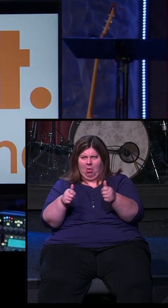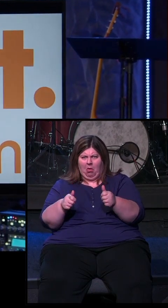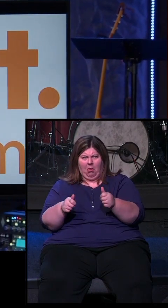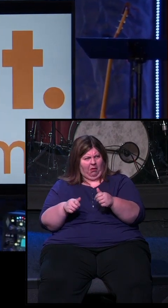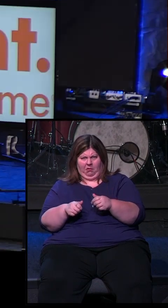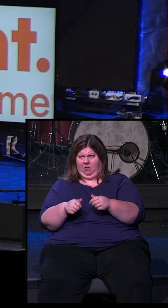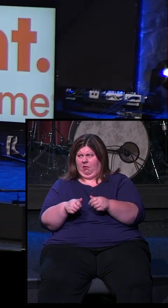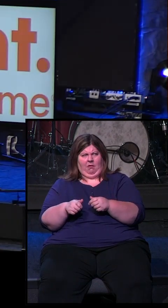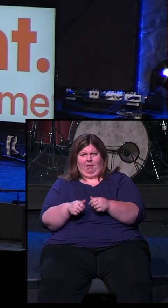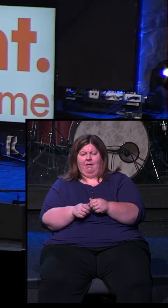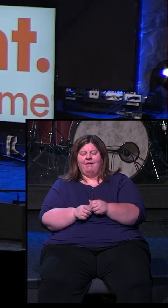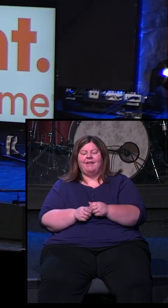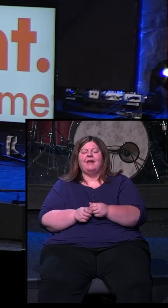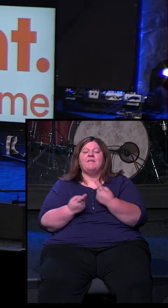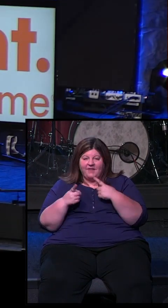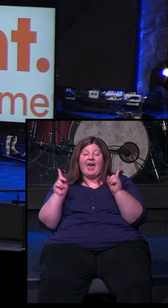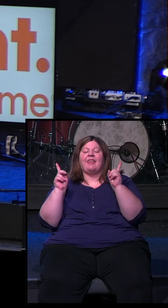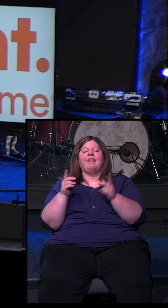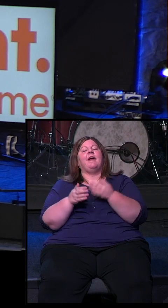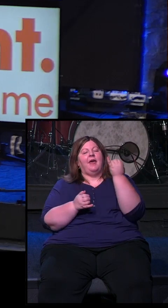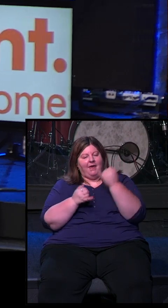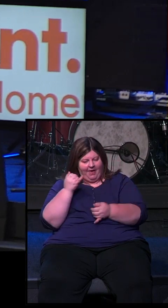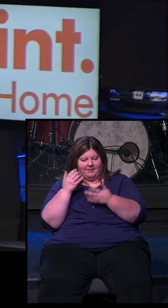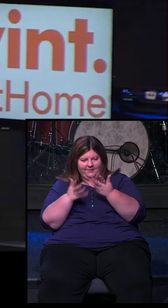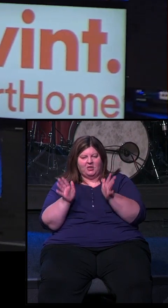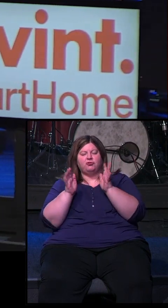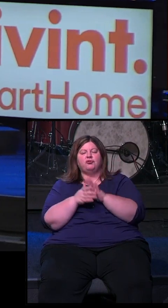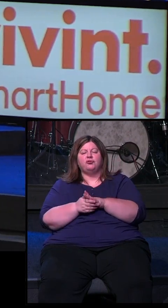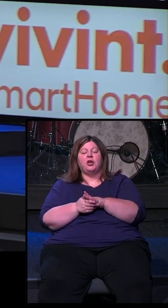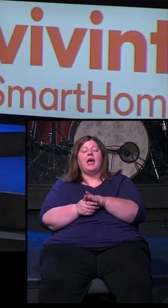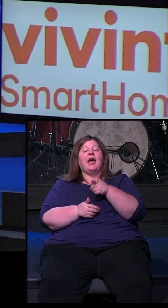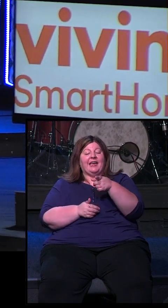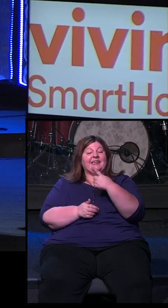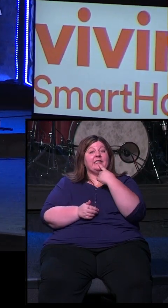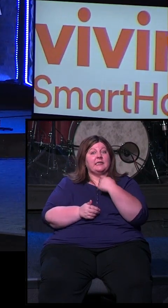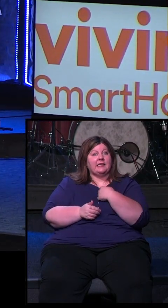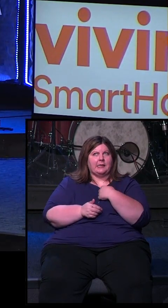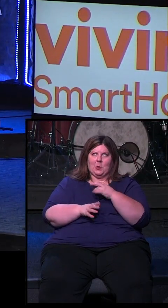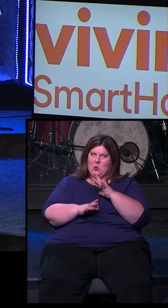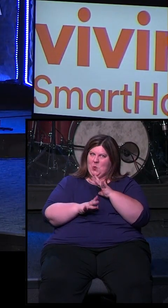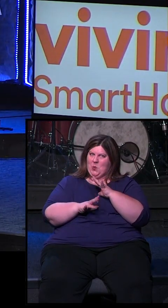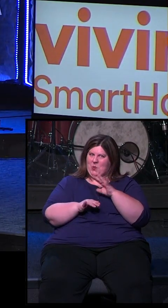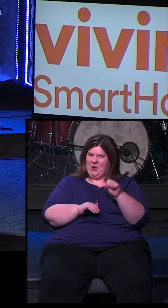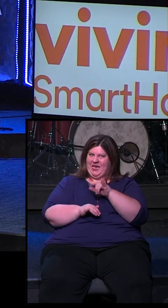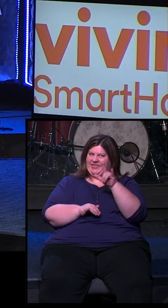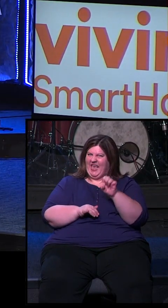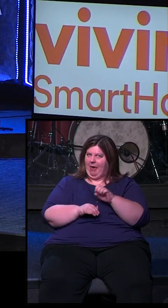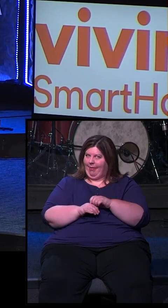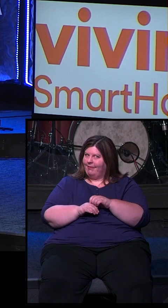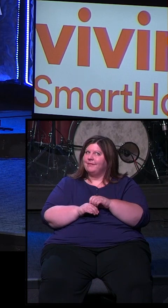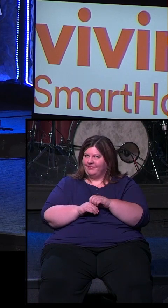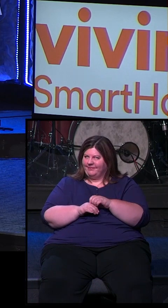longer he talks. And so finally, he gets to the end of his speech, and he tells us the great deal, right? It's the sales pitch. Here's the great